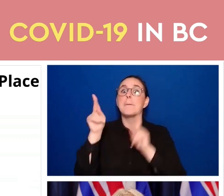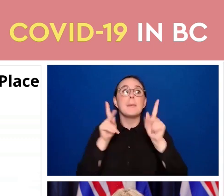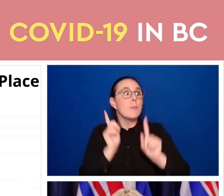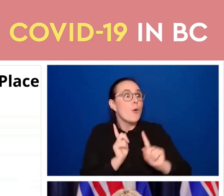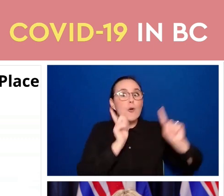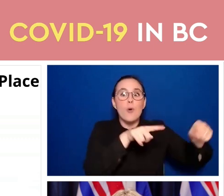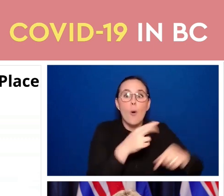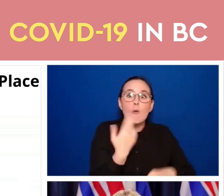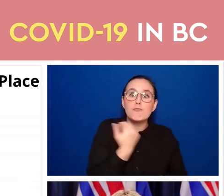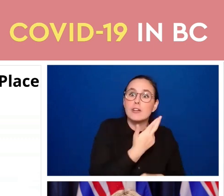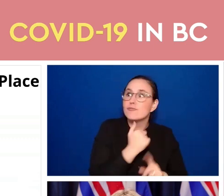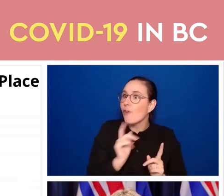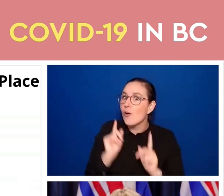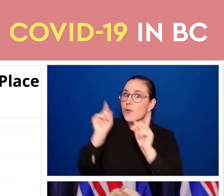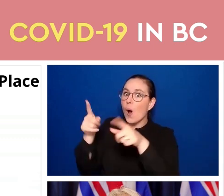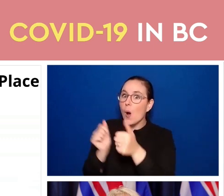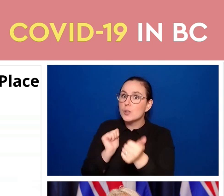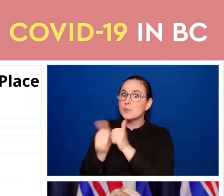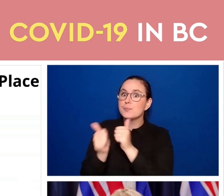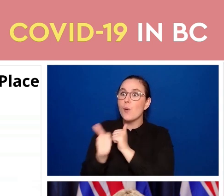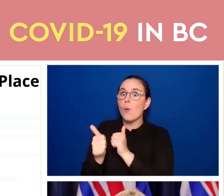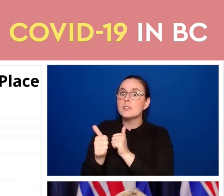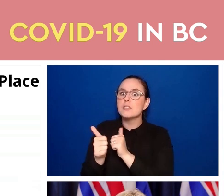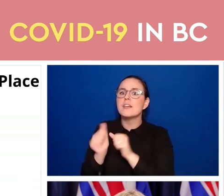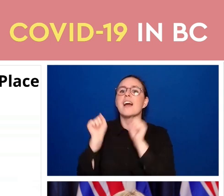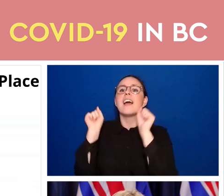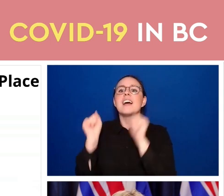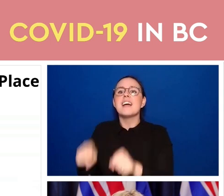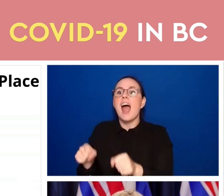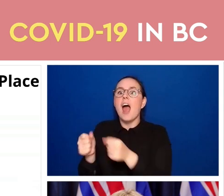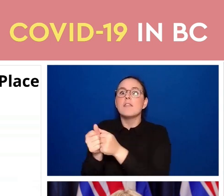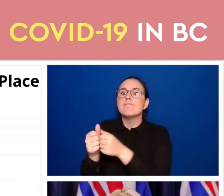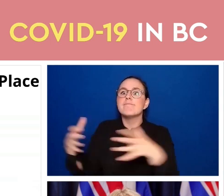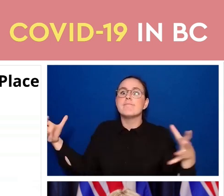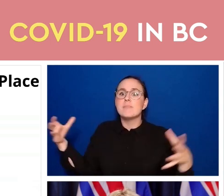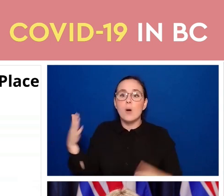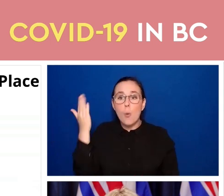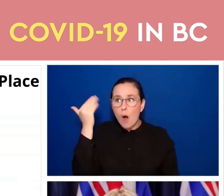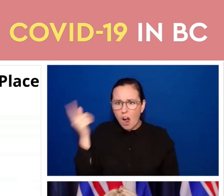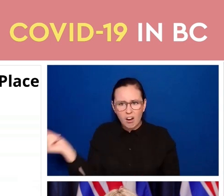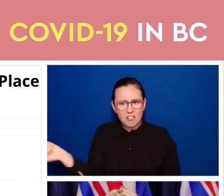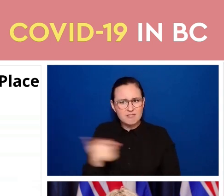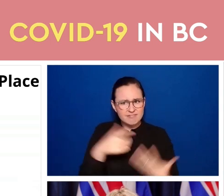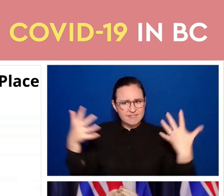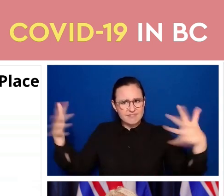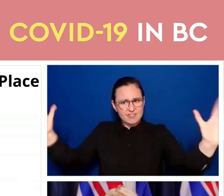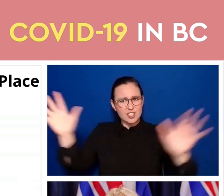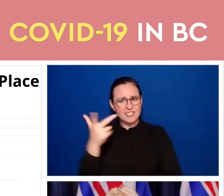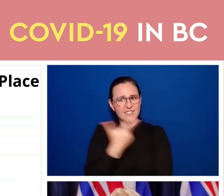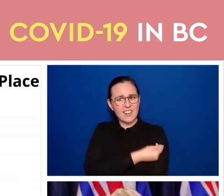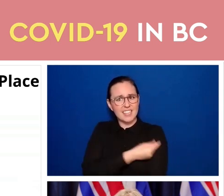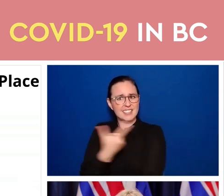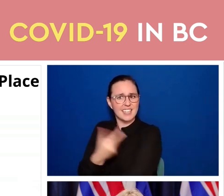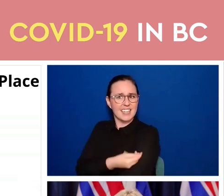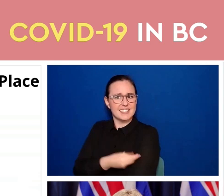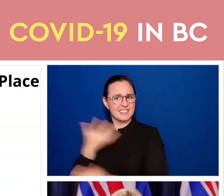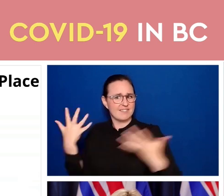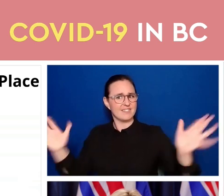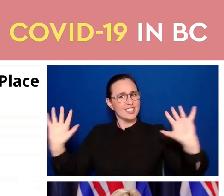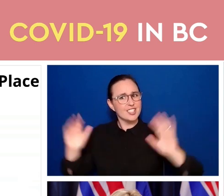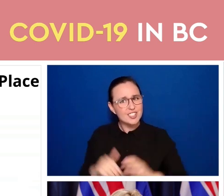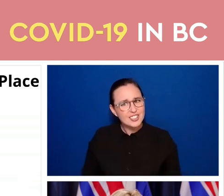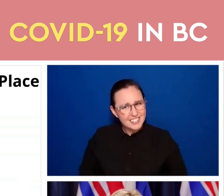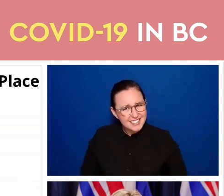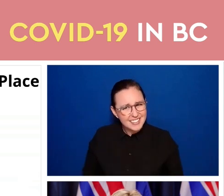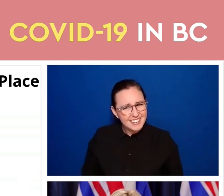able to remove those capacity limits because we know that we've mitigated the risk so much of transmission because people are protected